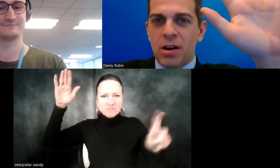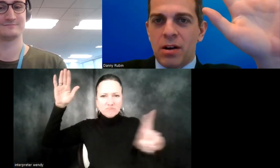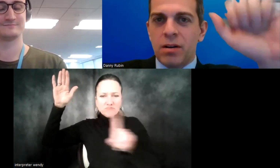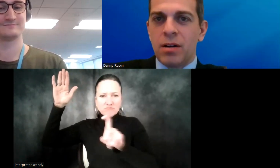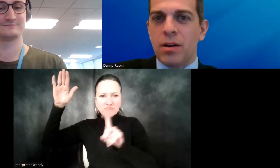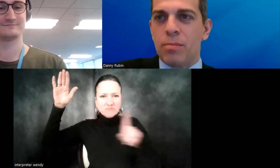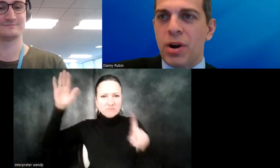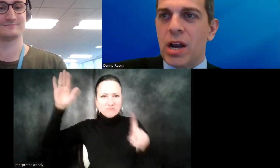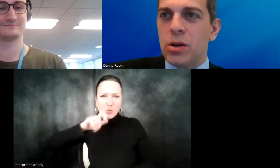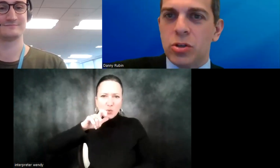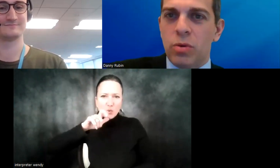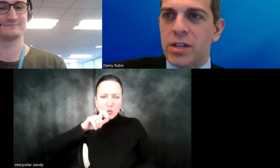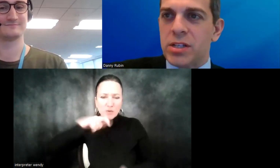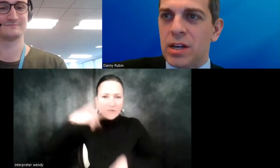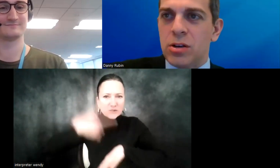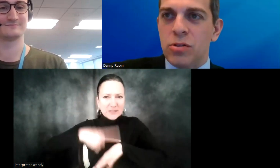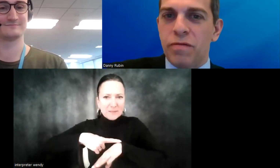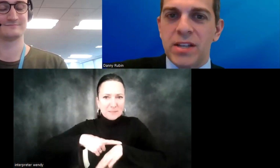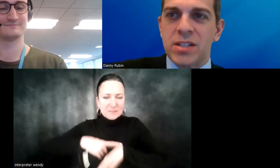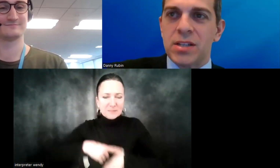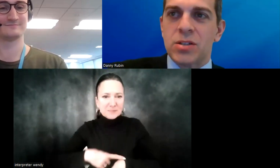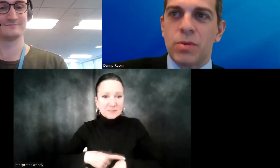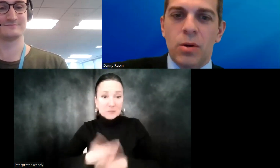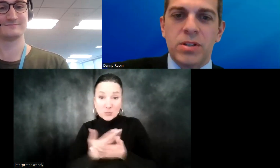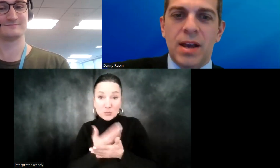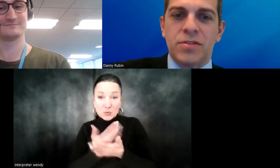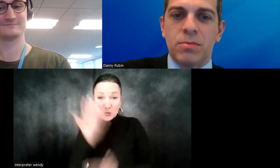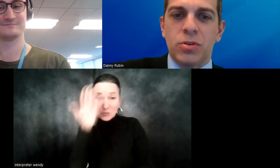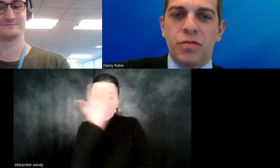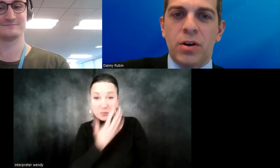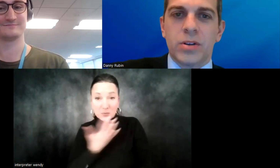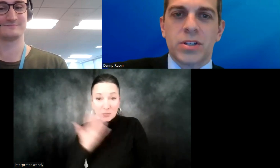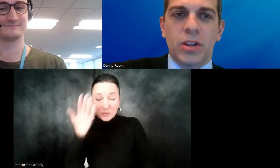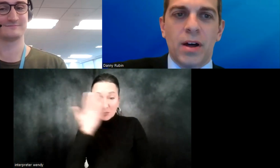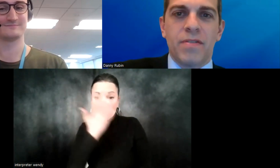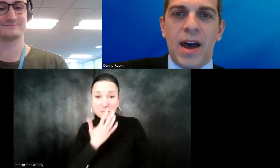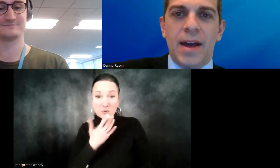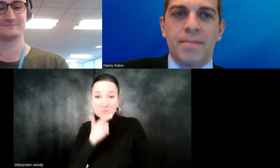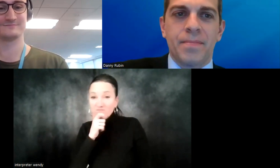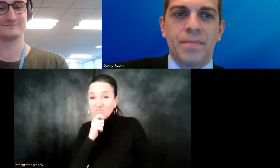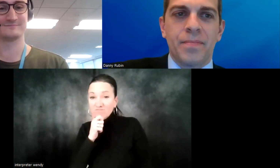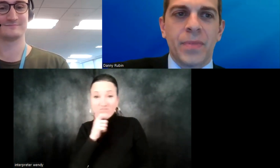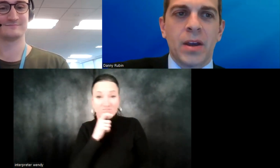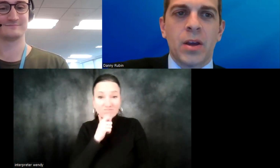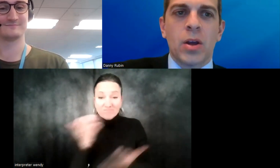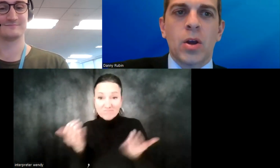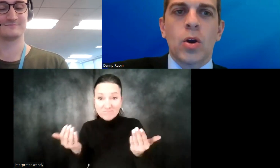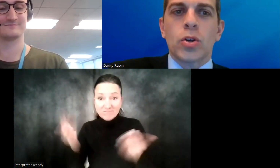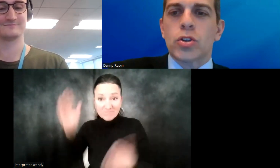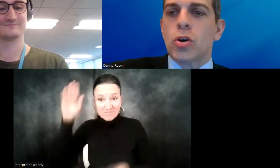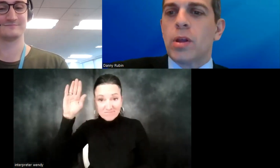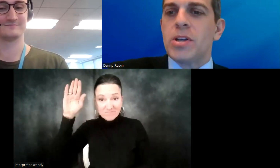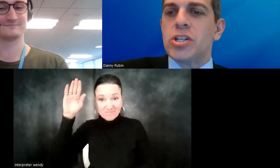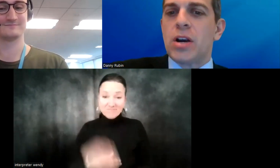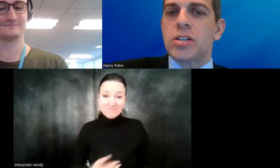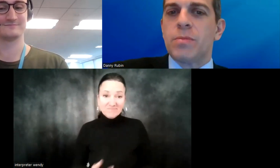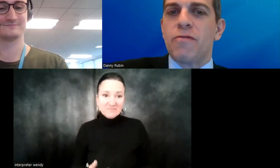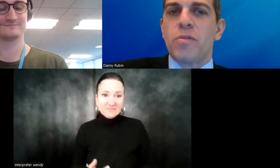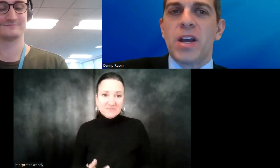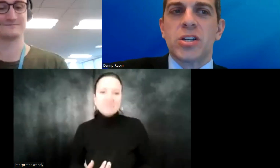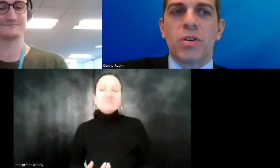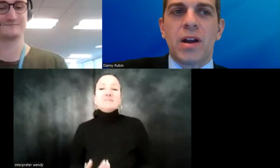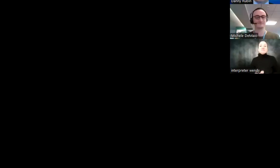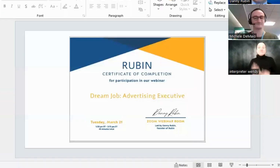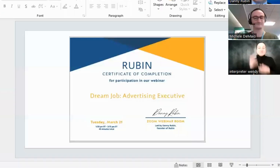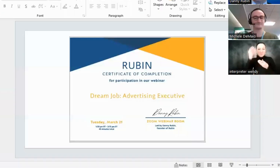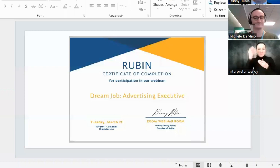first time here, brand new to us, any new faces? We always have some new folks, and we love that. So let me share